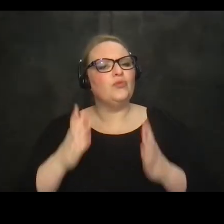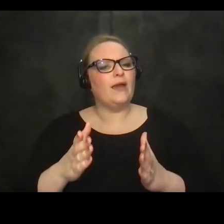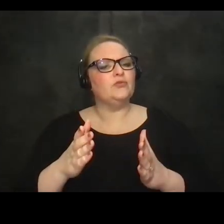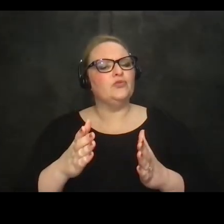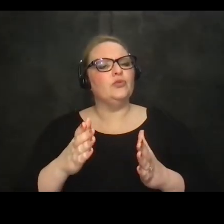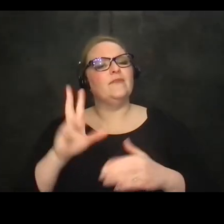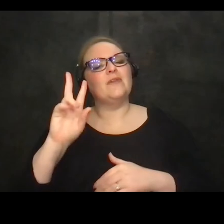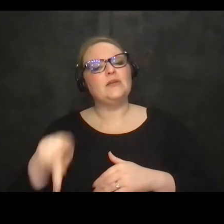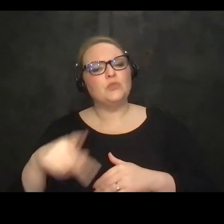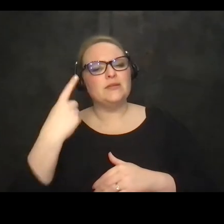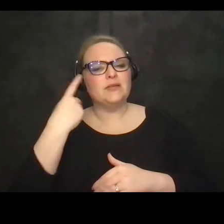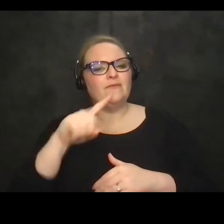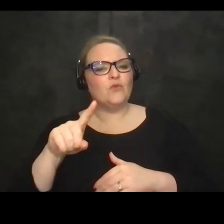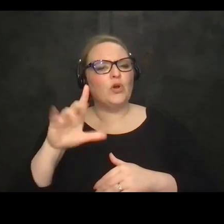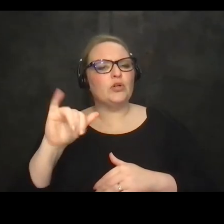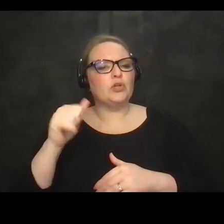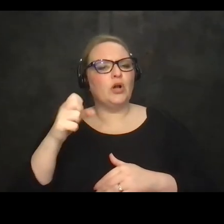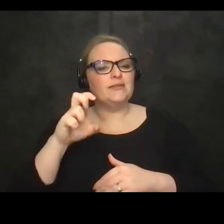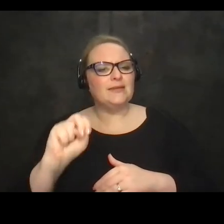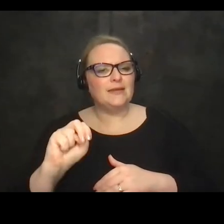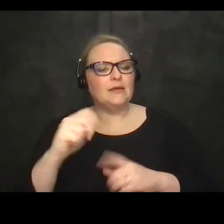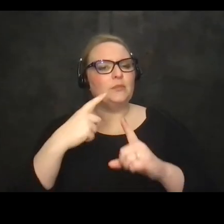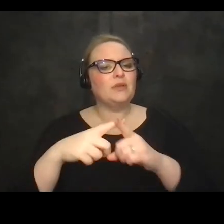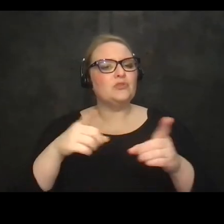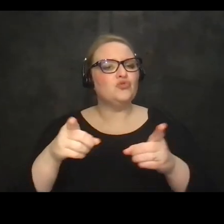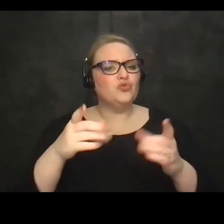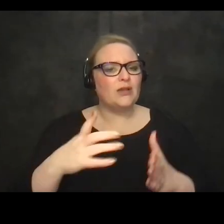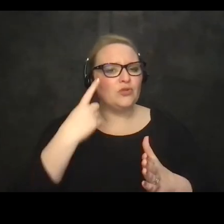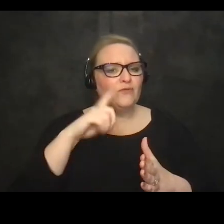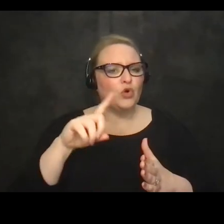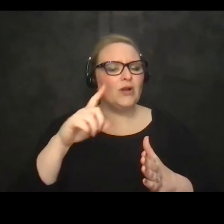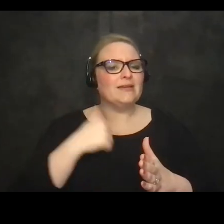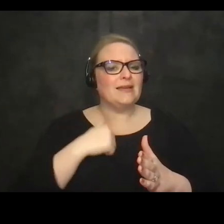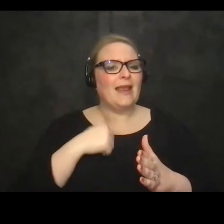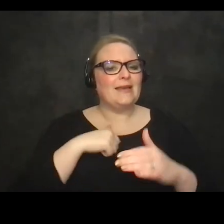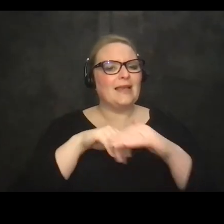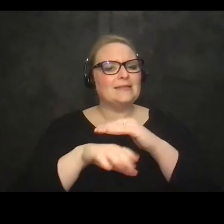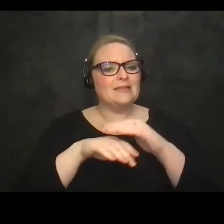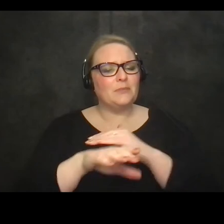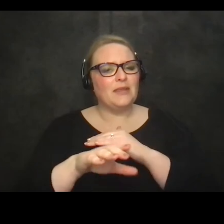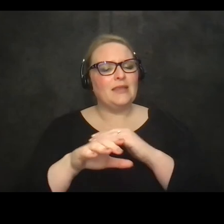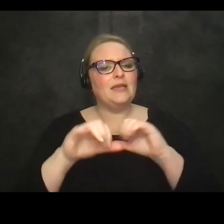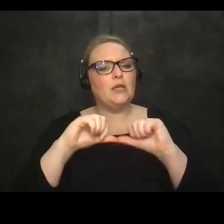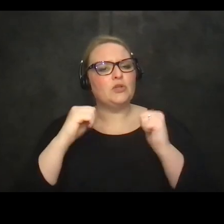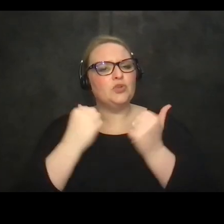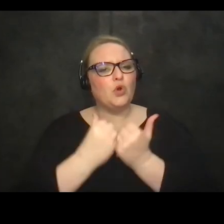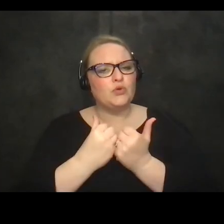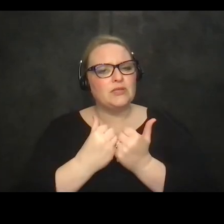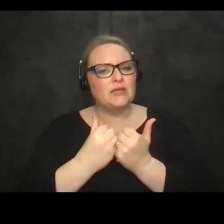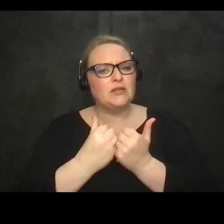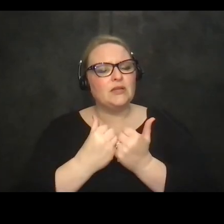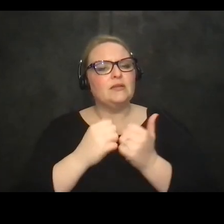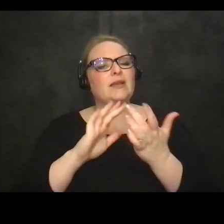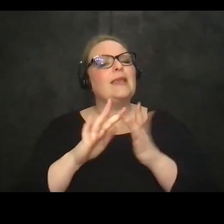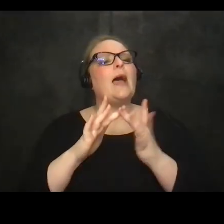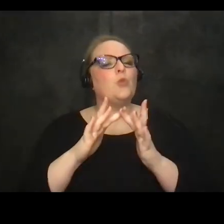the vice president of carlton and also the director of the can canadian accessibility associate network